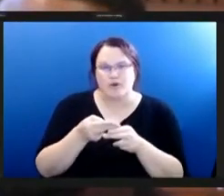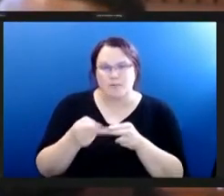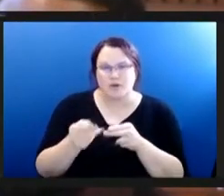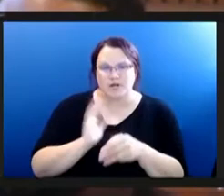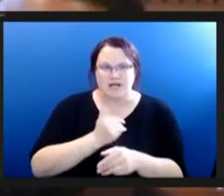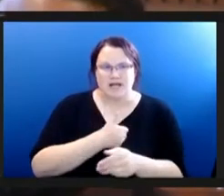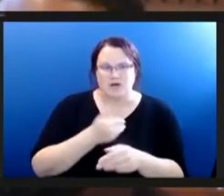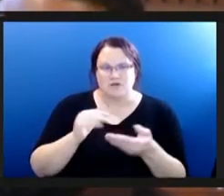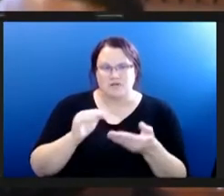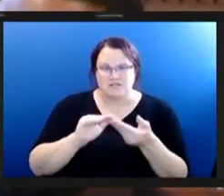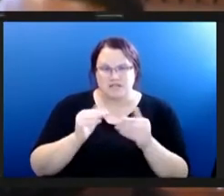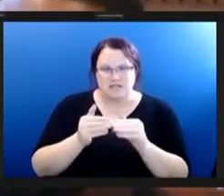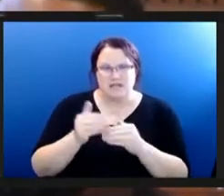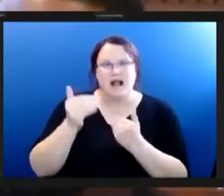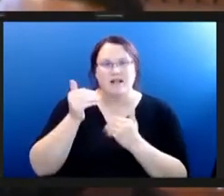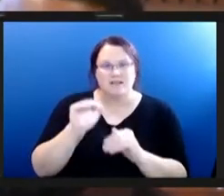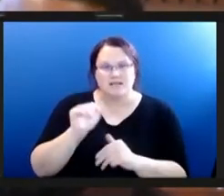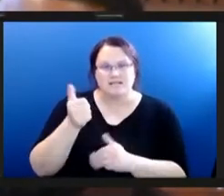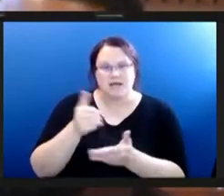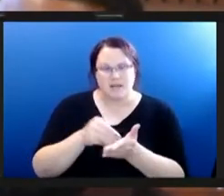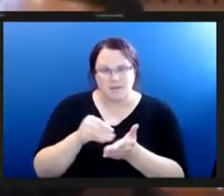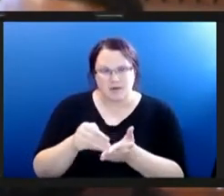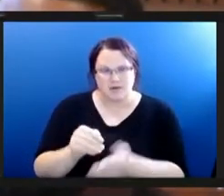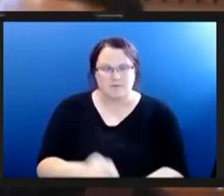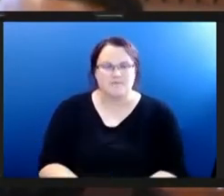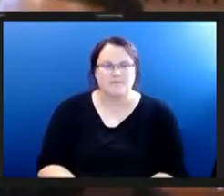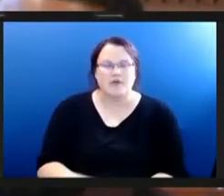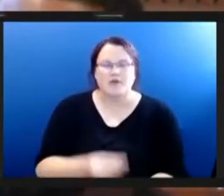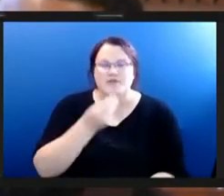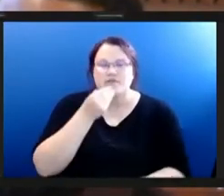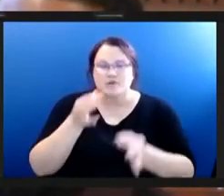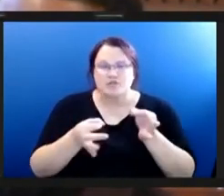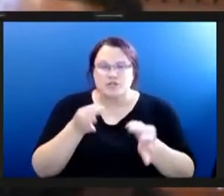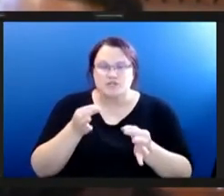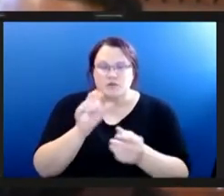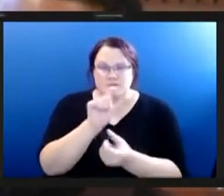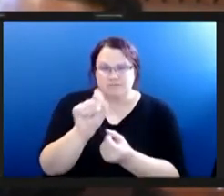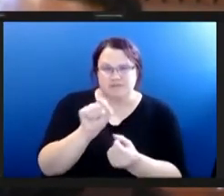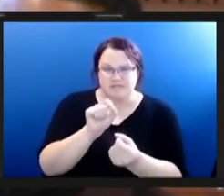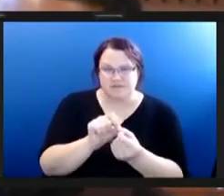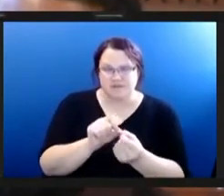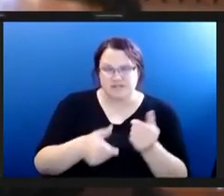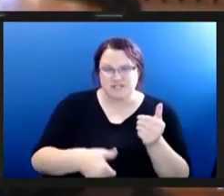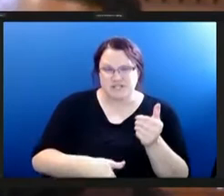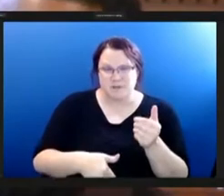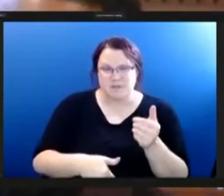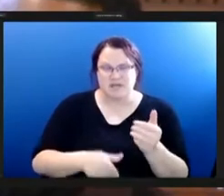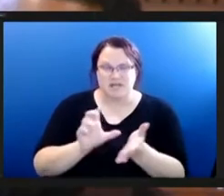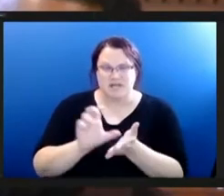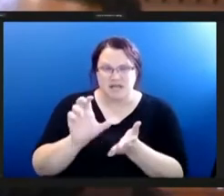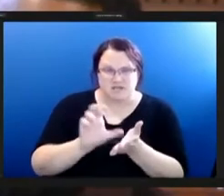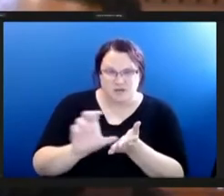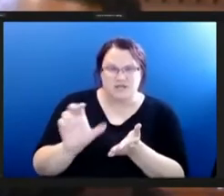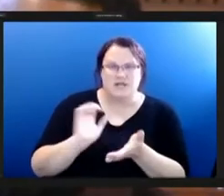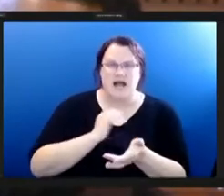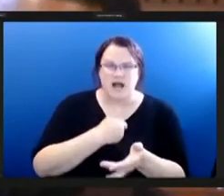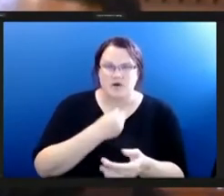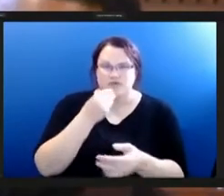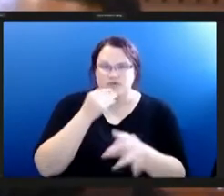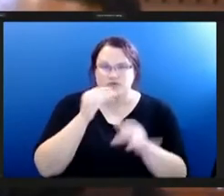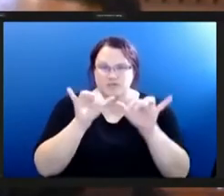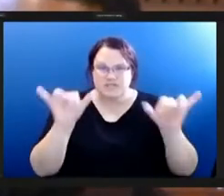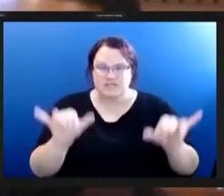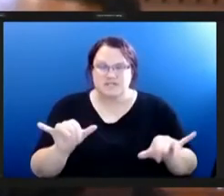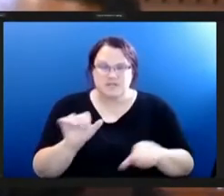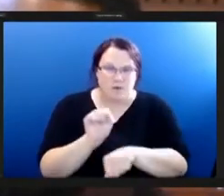that's at least 10 million dollars the food justice fund will specifically address systemic inequities that frame how our food systems operate and how